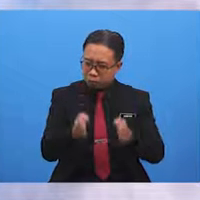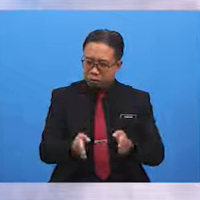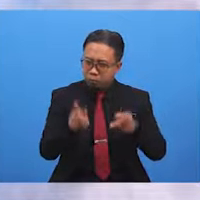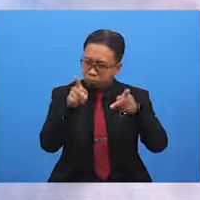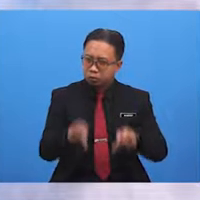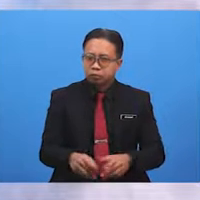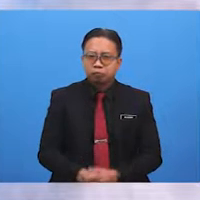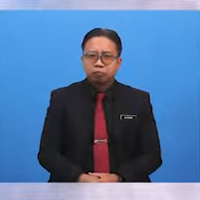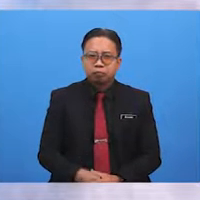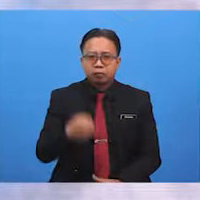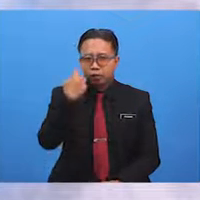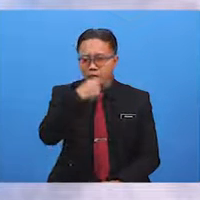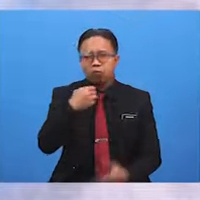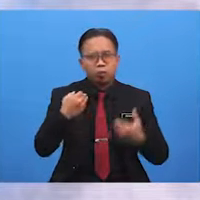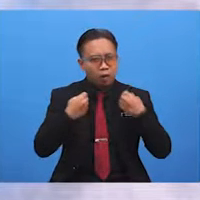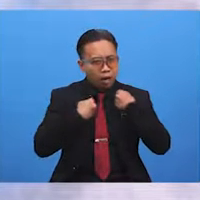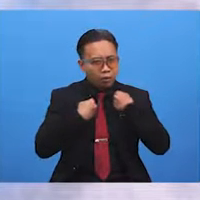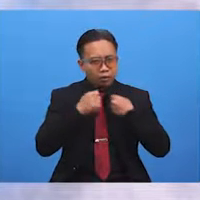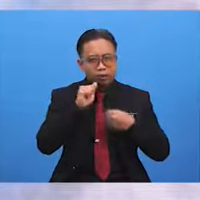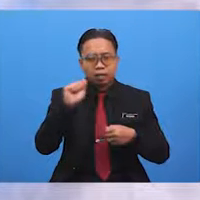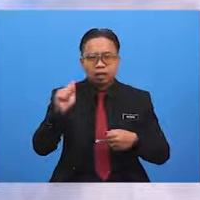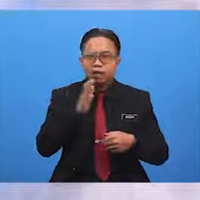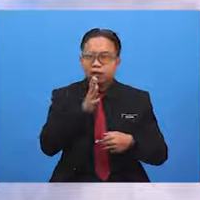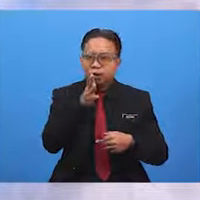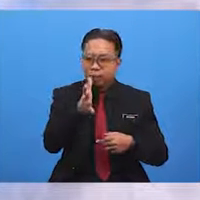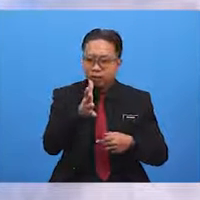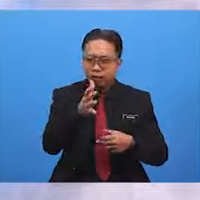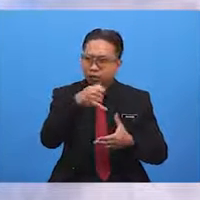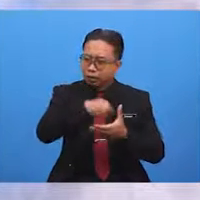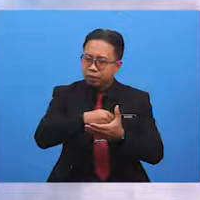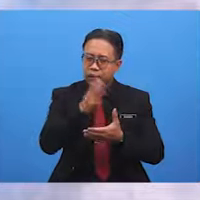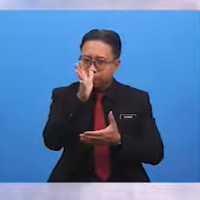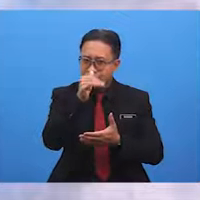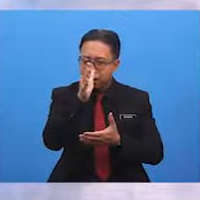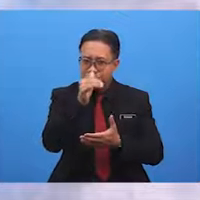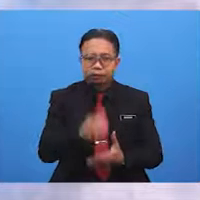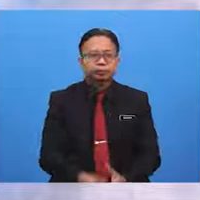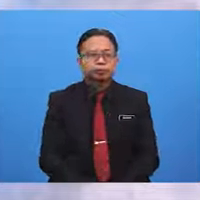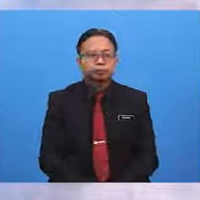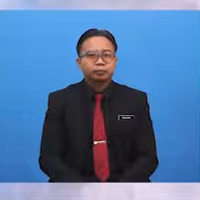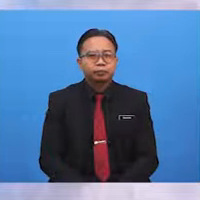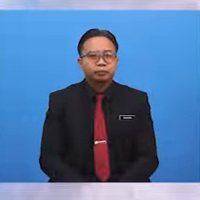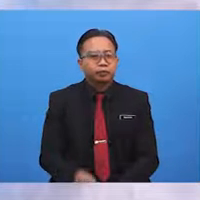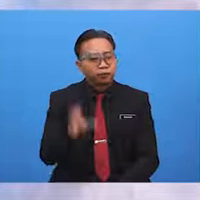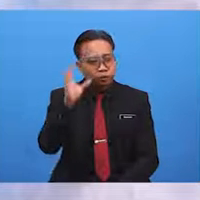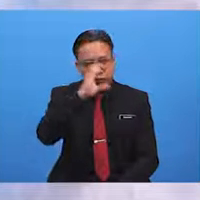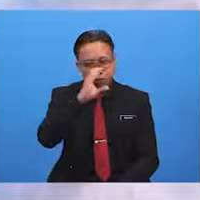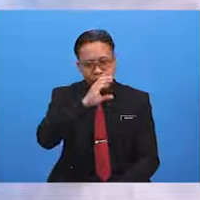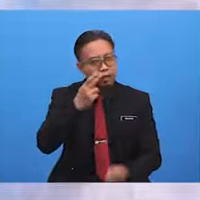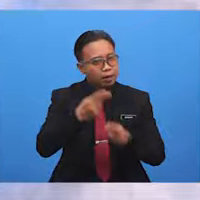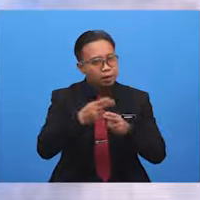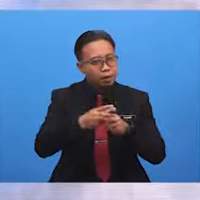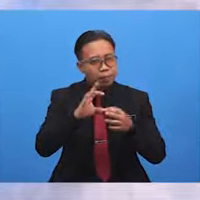Who has a grandmother in Melaka? This question wants to find out the name